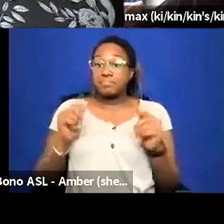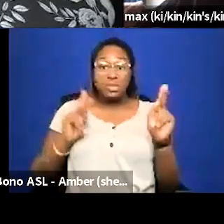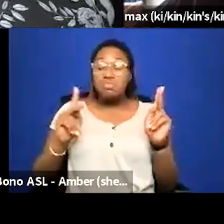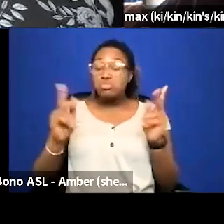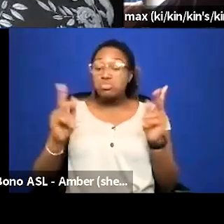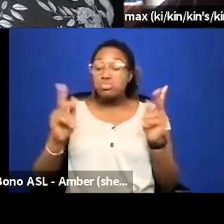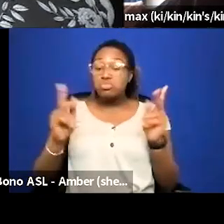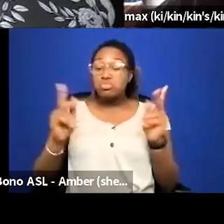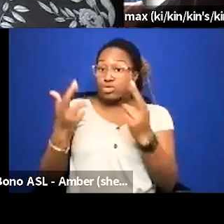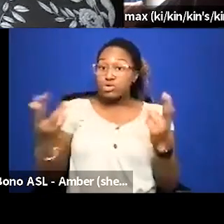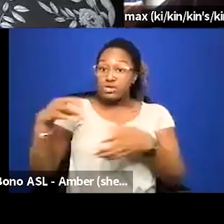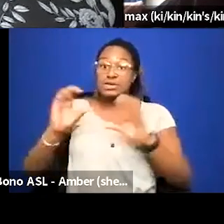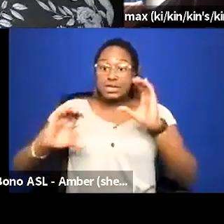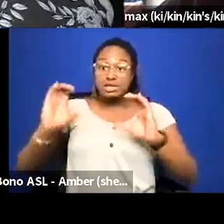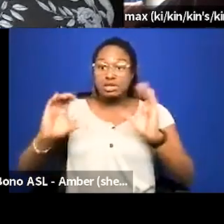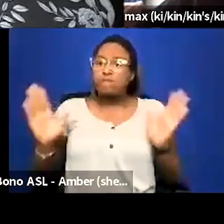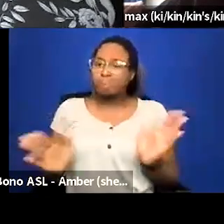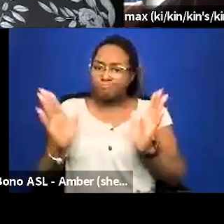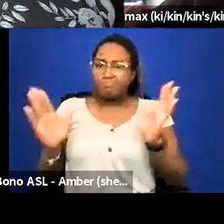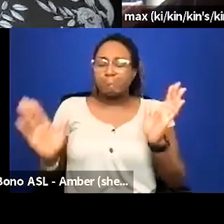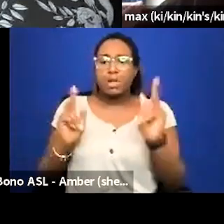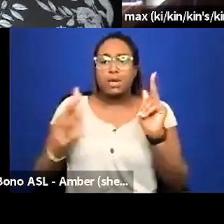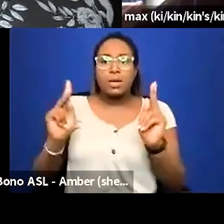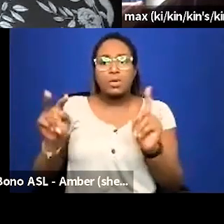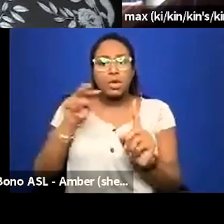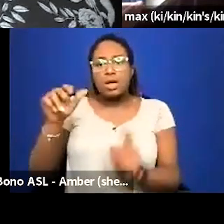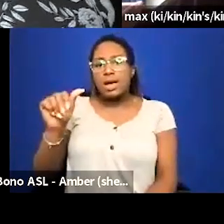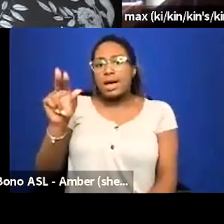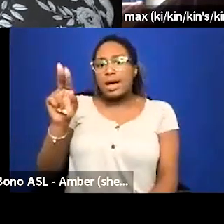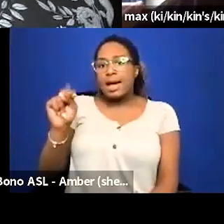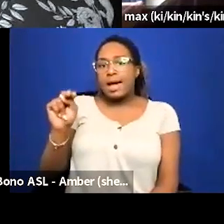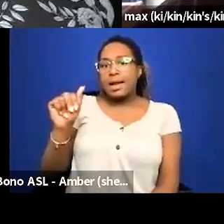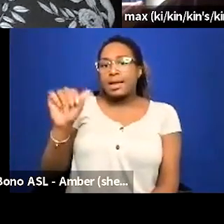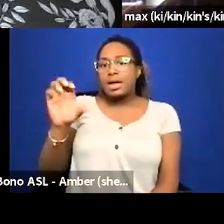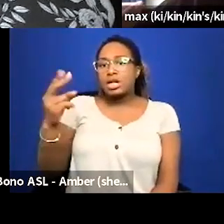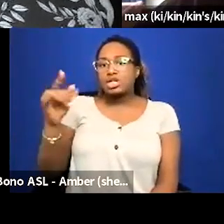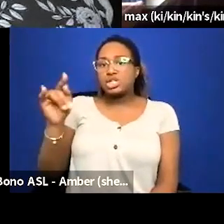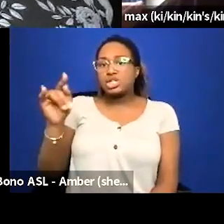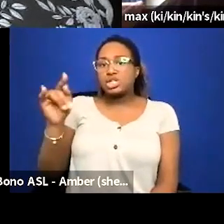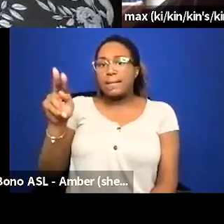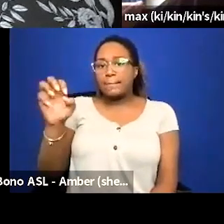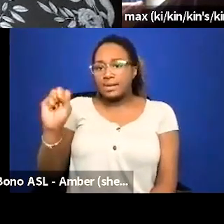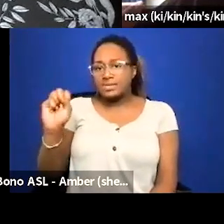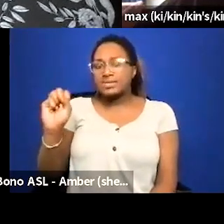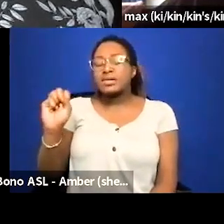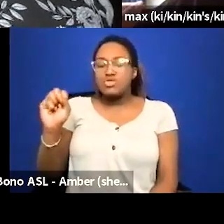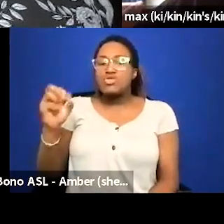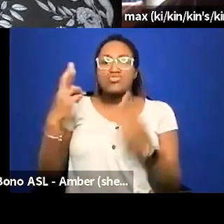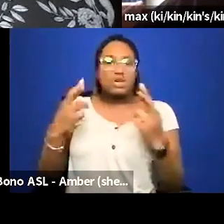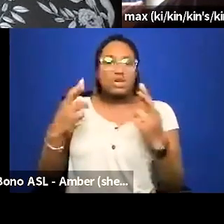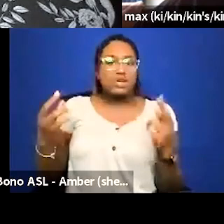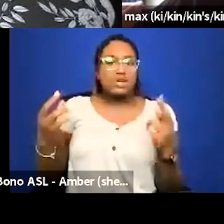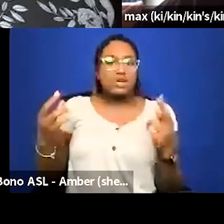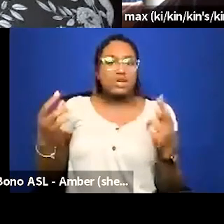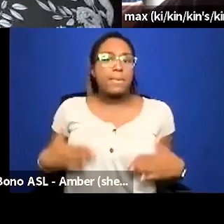chat i encourage people to look at um anna chapman's um self-care for fat bodies resources um and there are